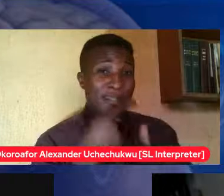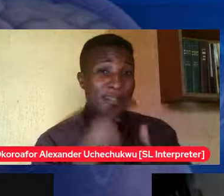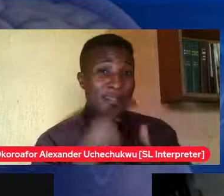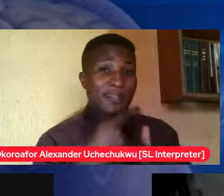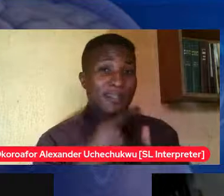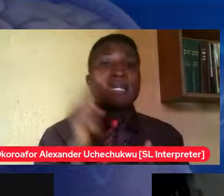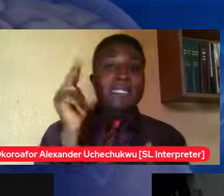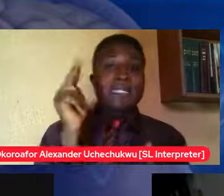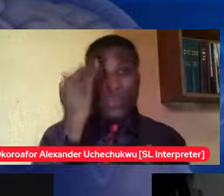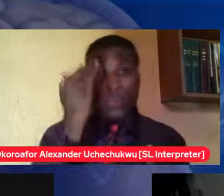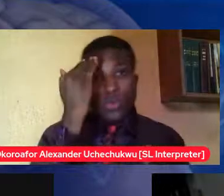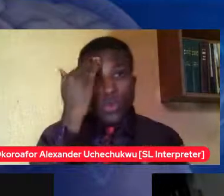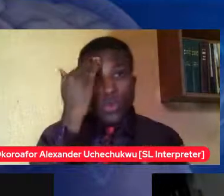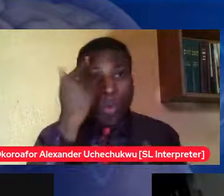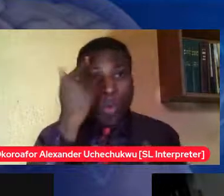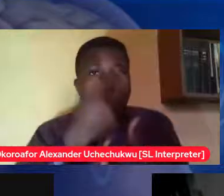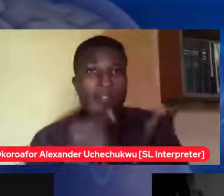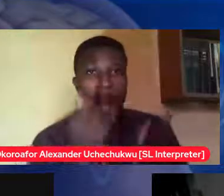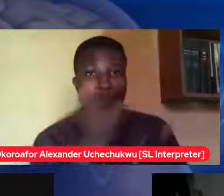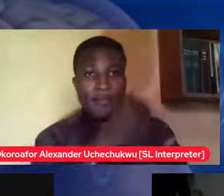or to whoever it is they're interested in